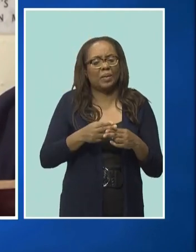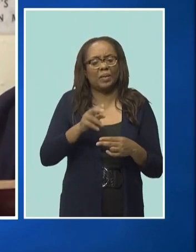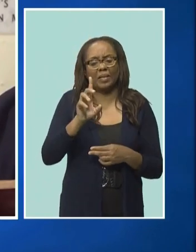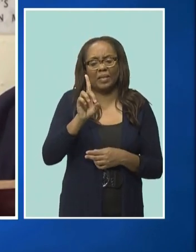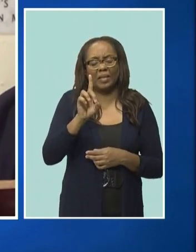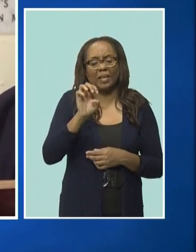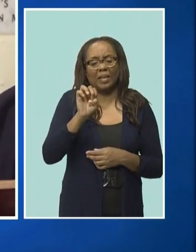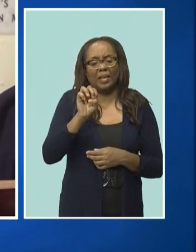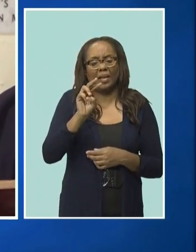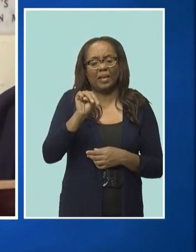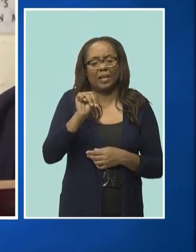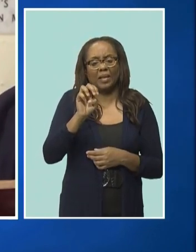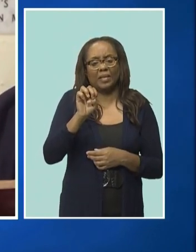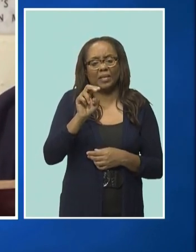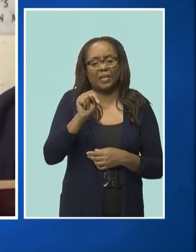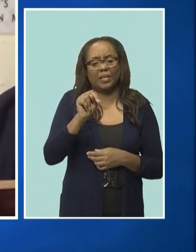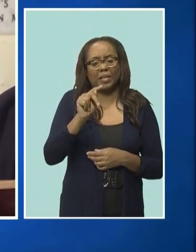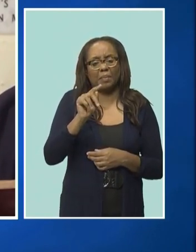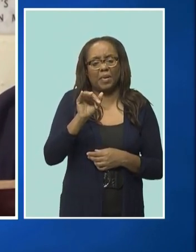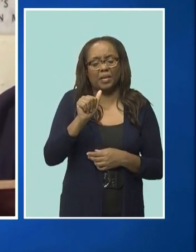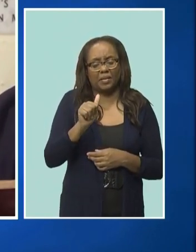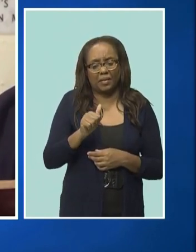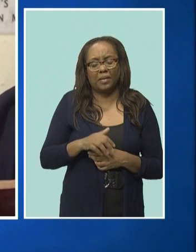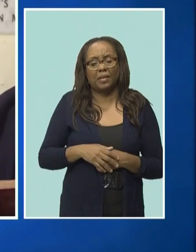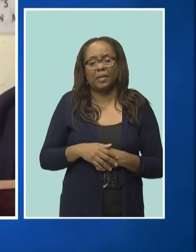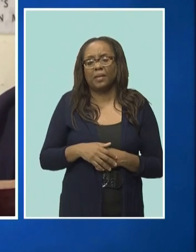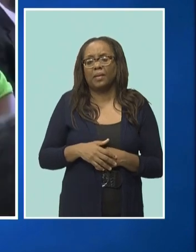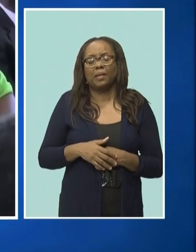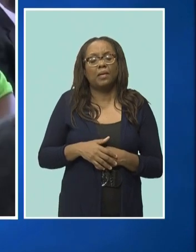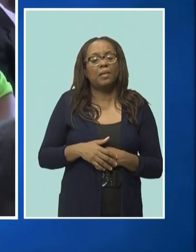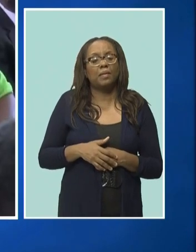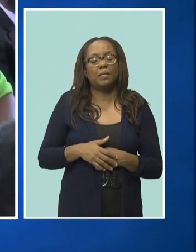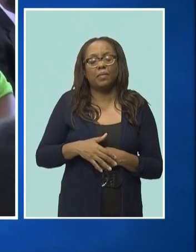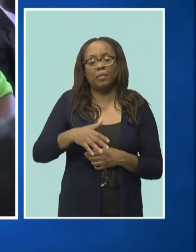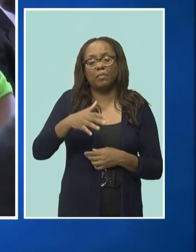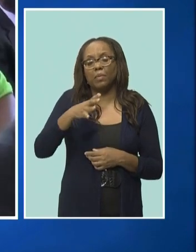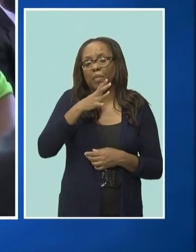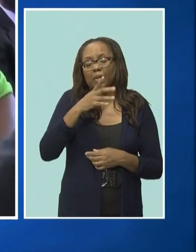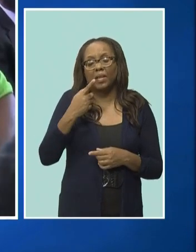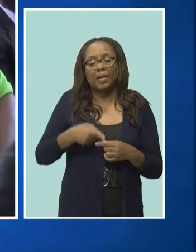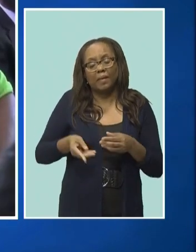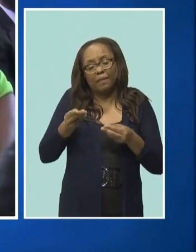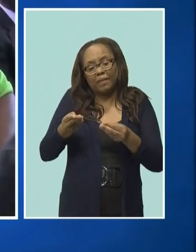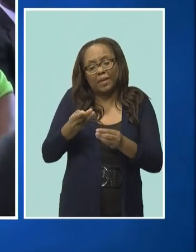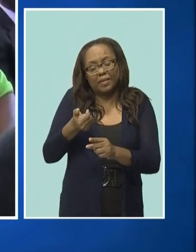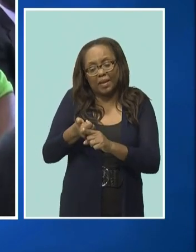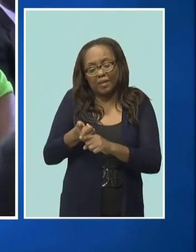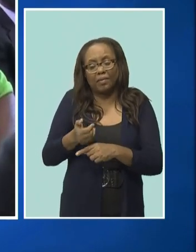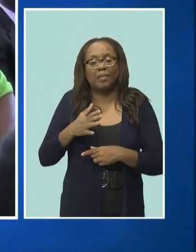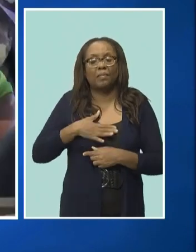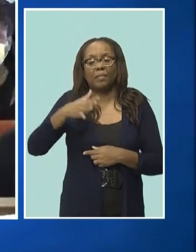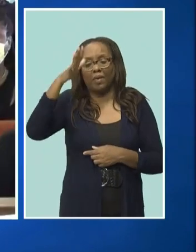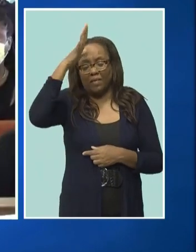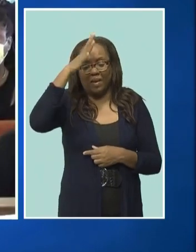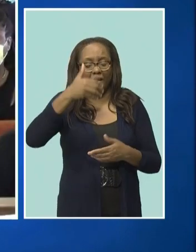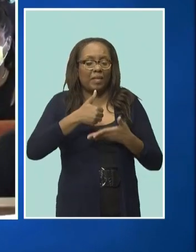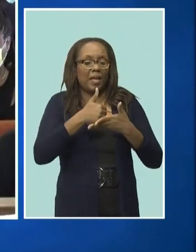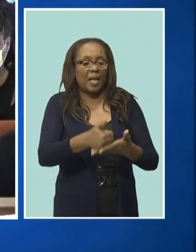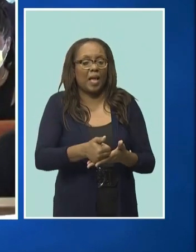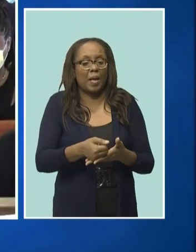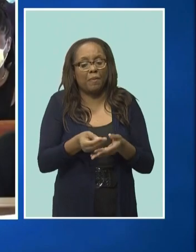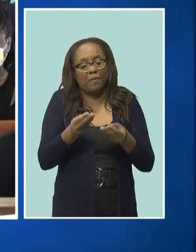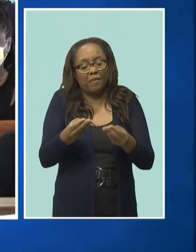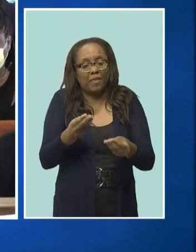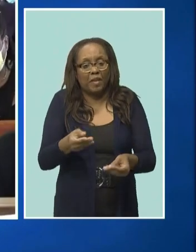herself. My father would come over to her house almost every day just to help to feed her. Your